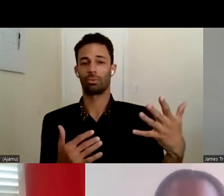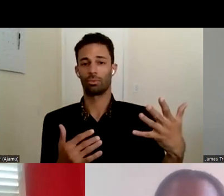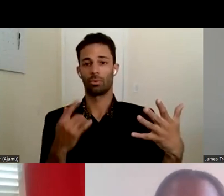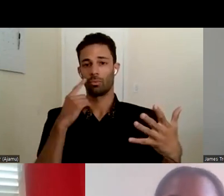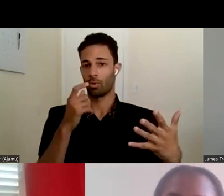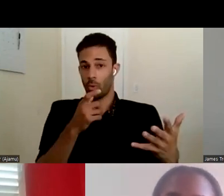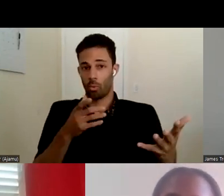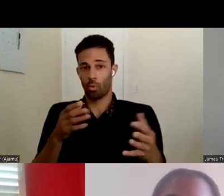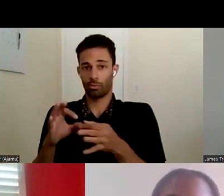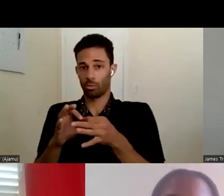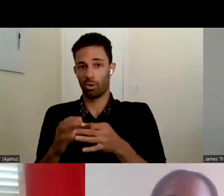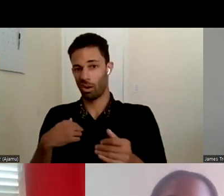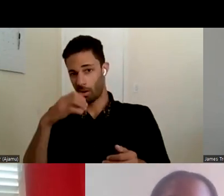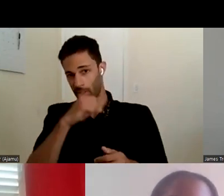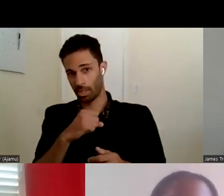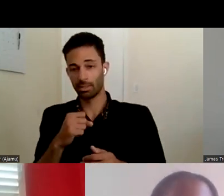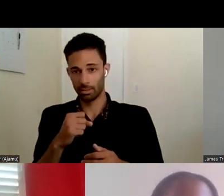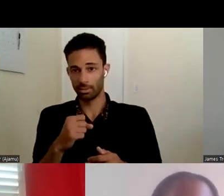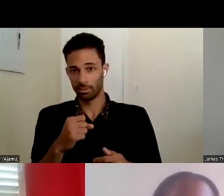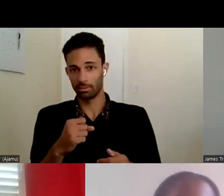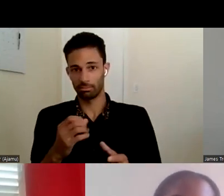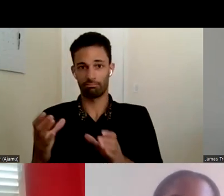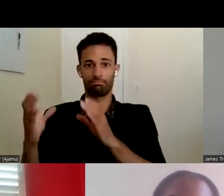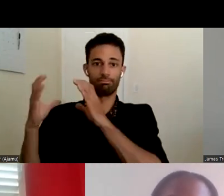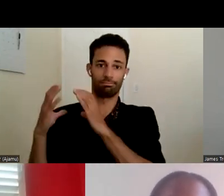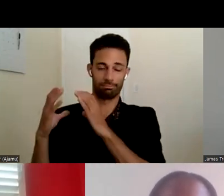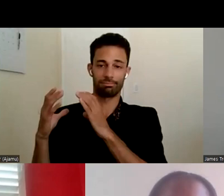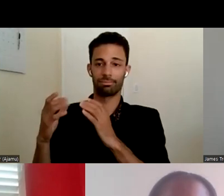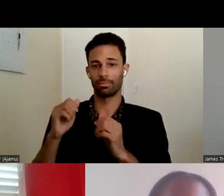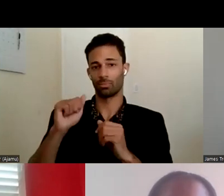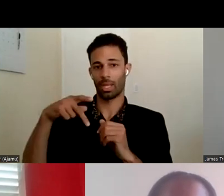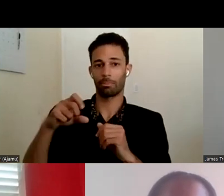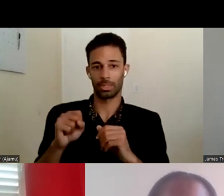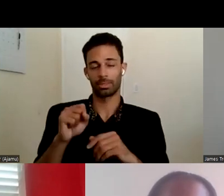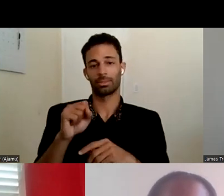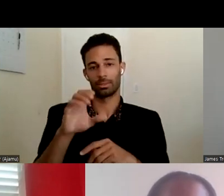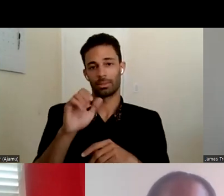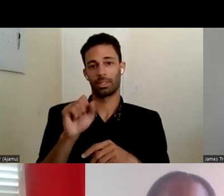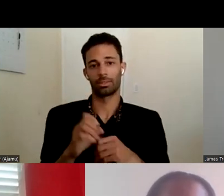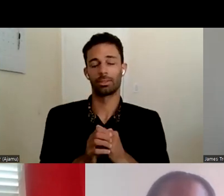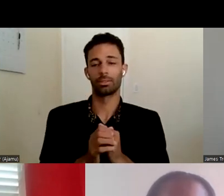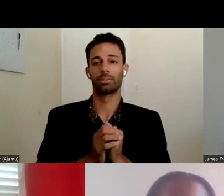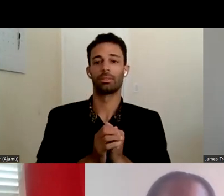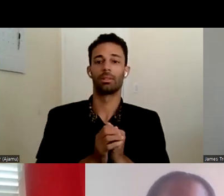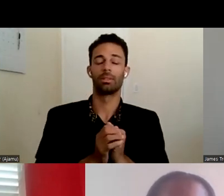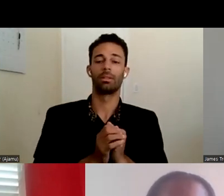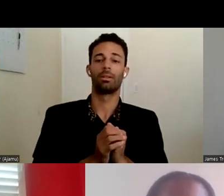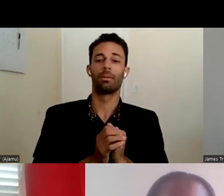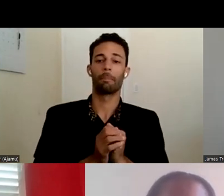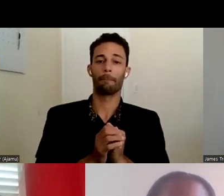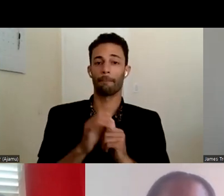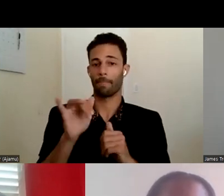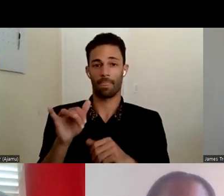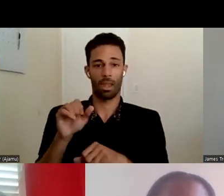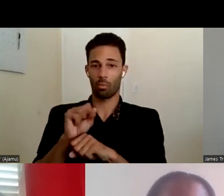guessing in this case it probably could end up on this looks like a pretty typical APS case where you know the worker would have that kind of menu of